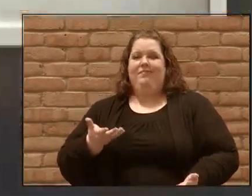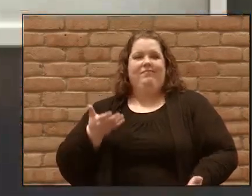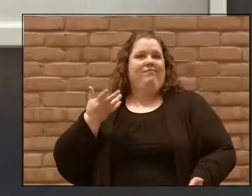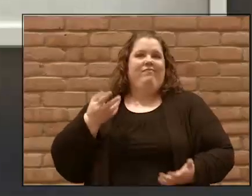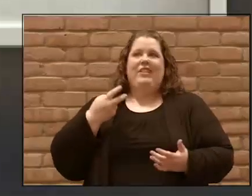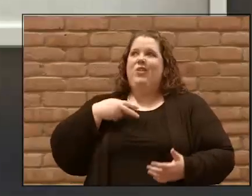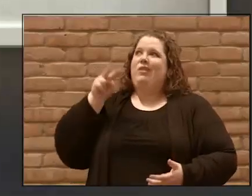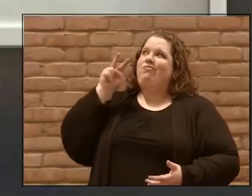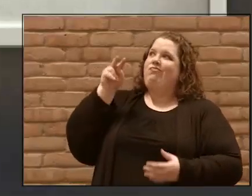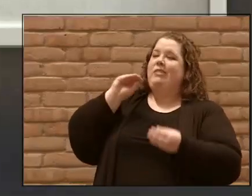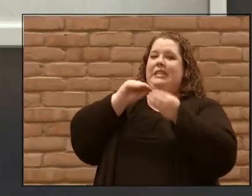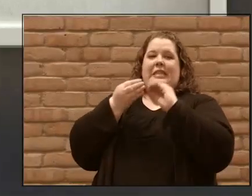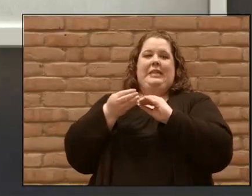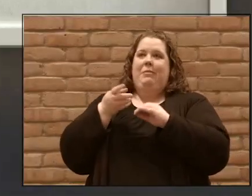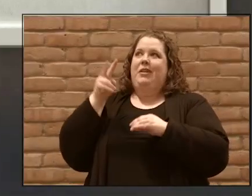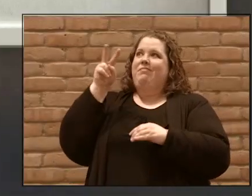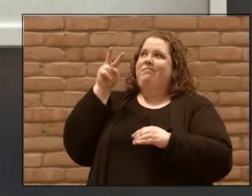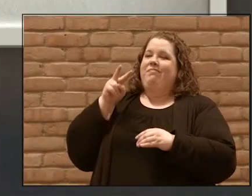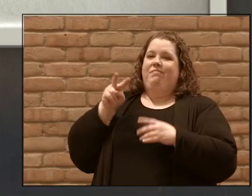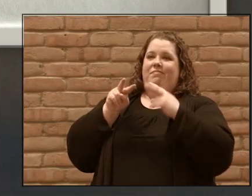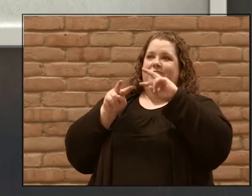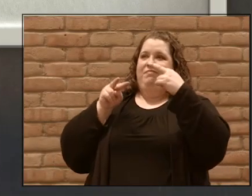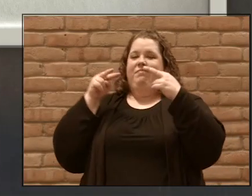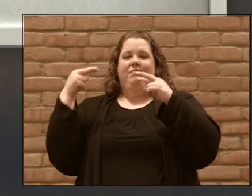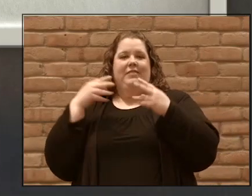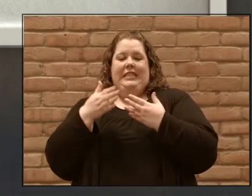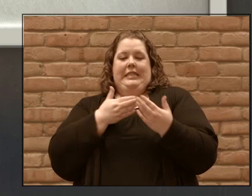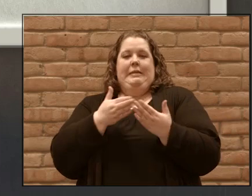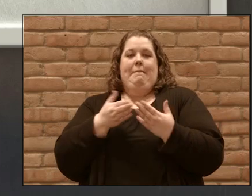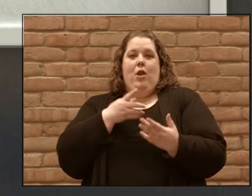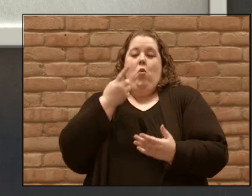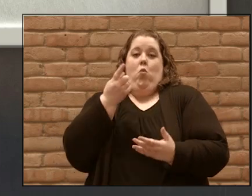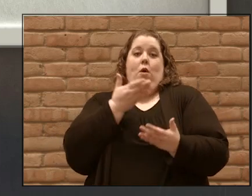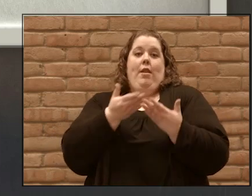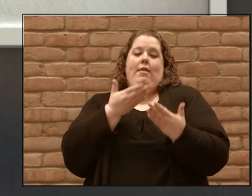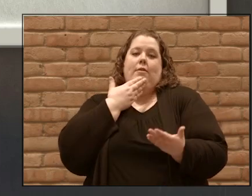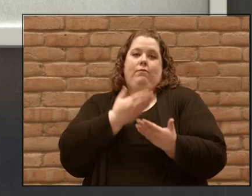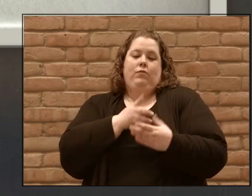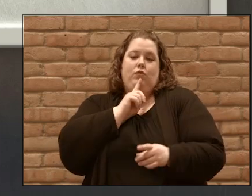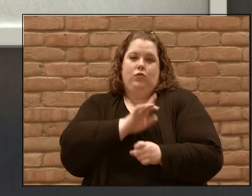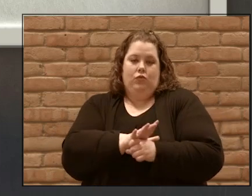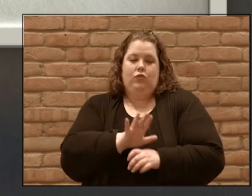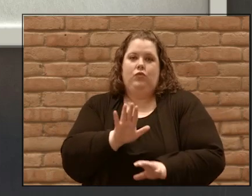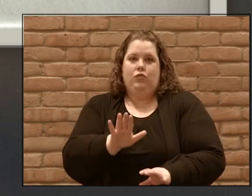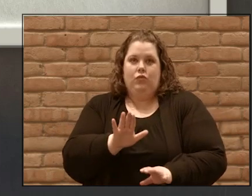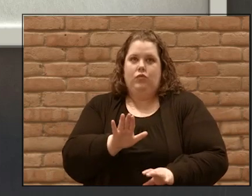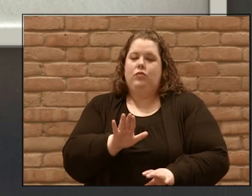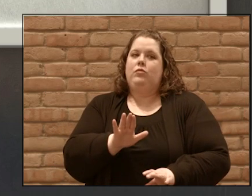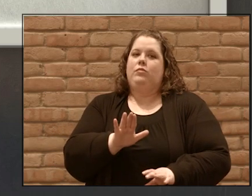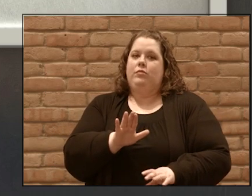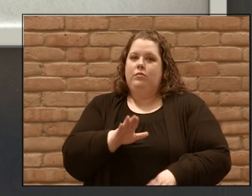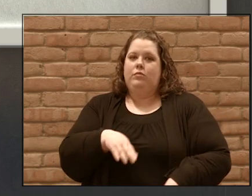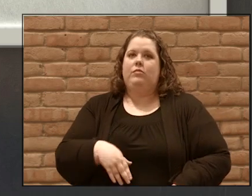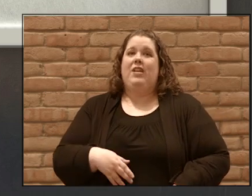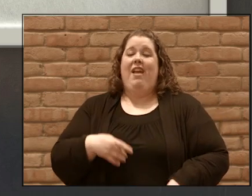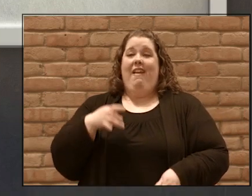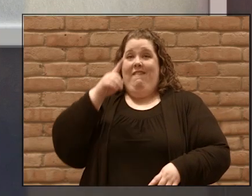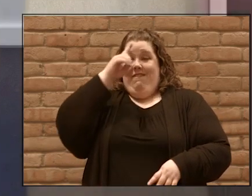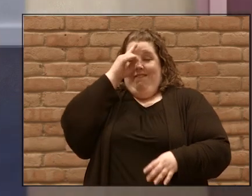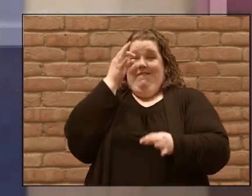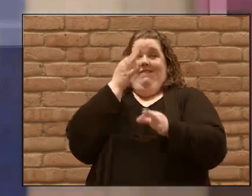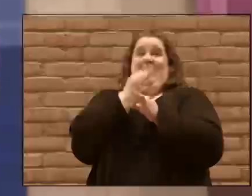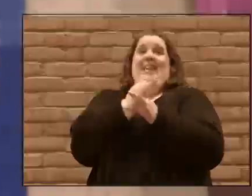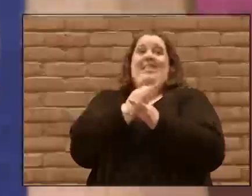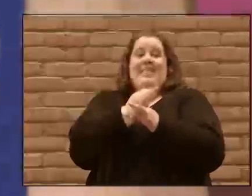however you look at them, one thing is certain, that there is a huge shift in faith that is